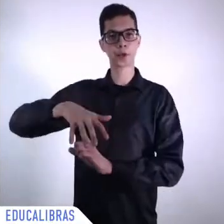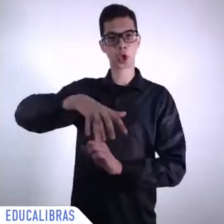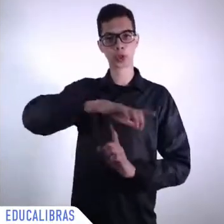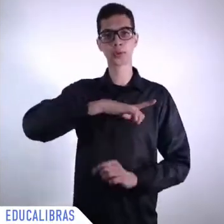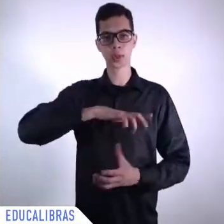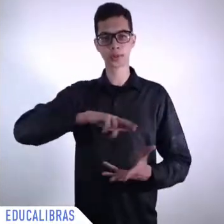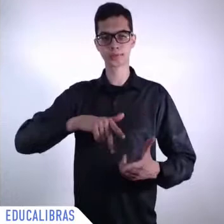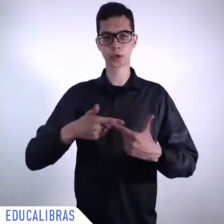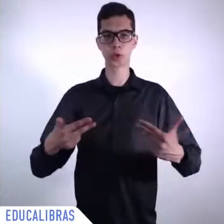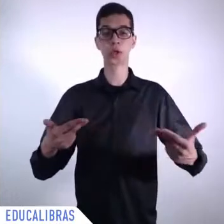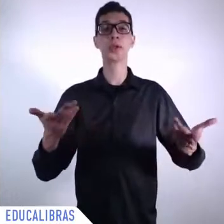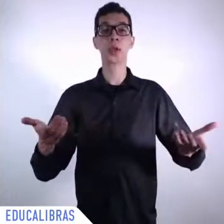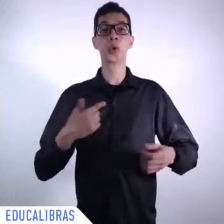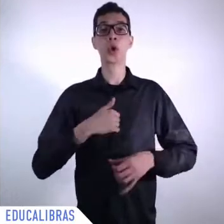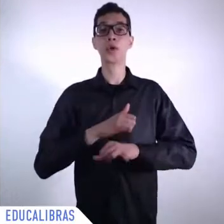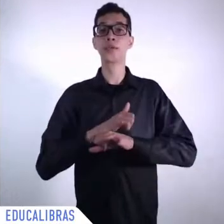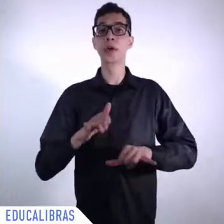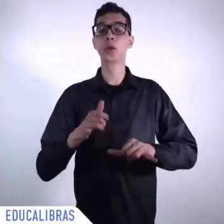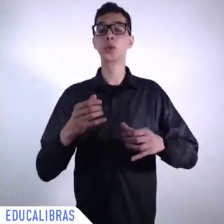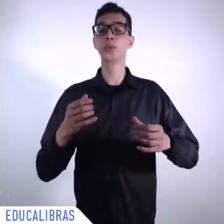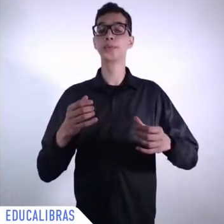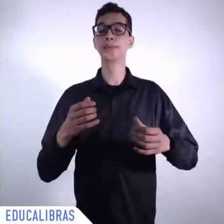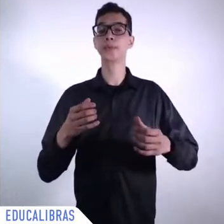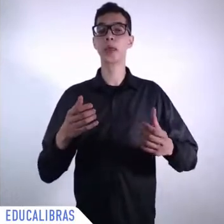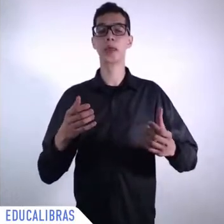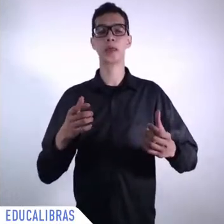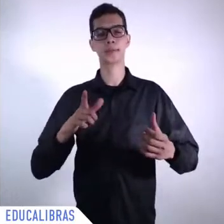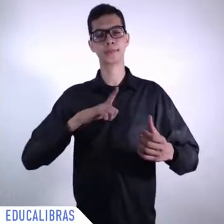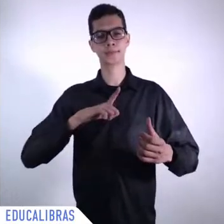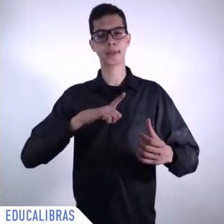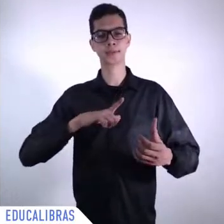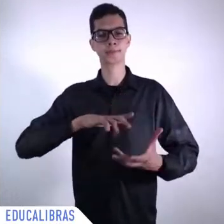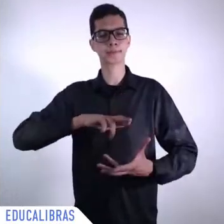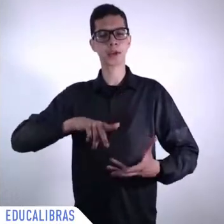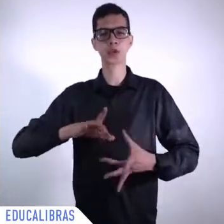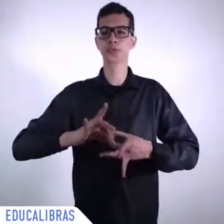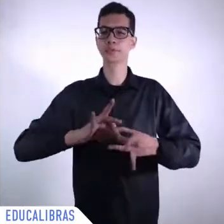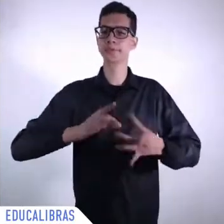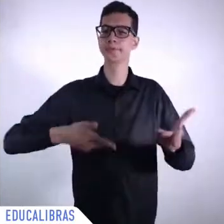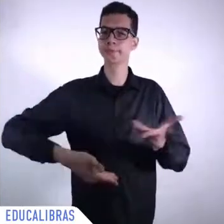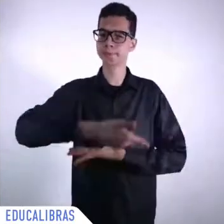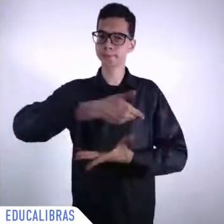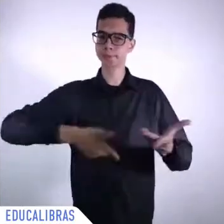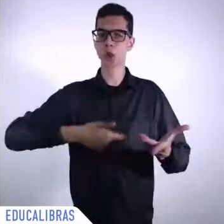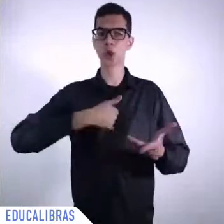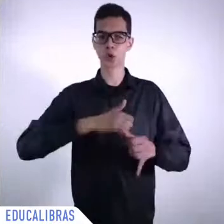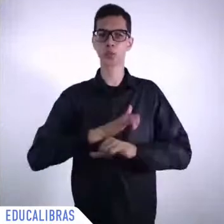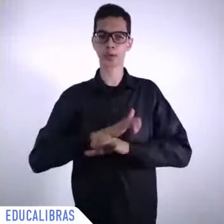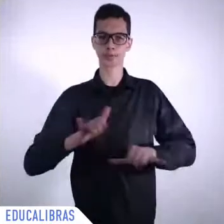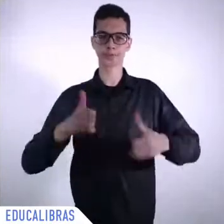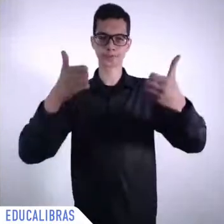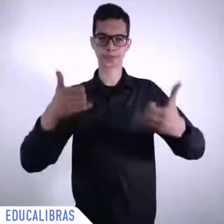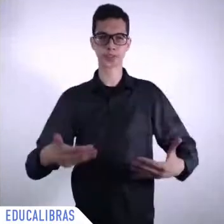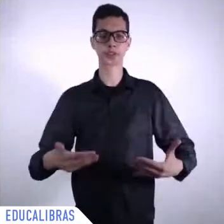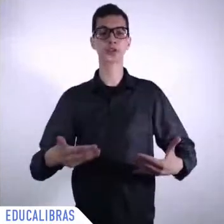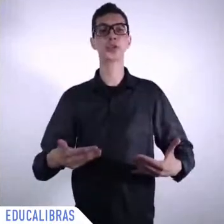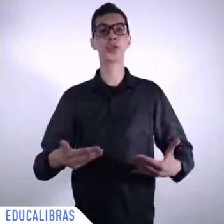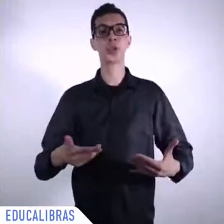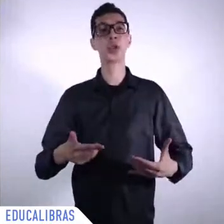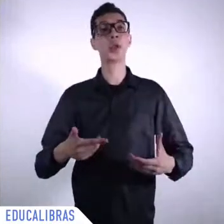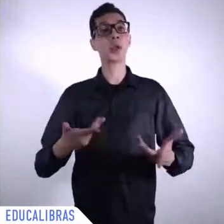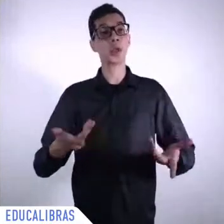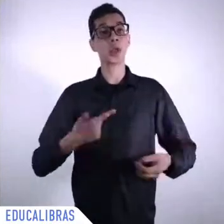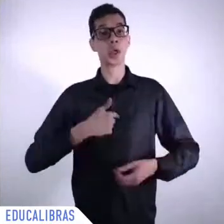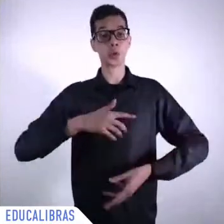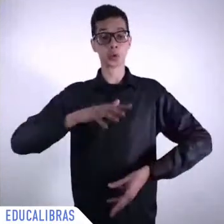friend Dominique de Villepan. So I would just, to close, I see these things